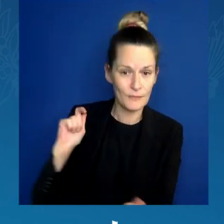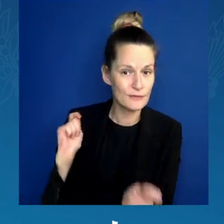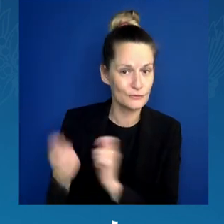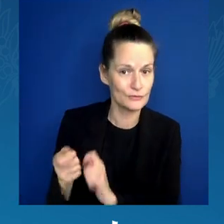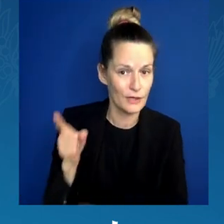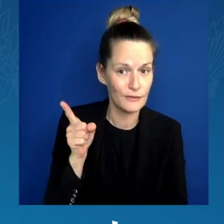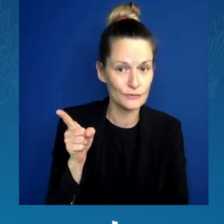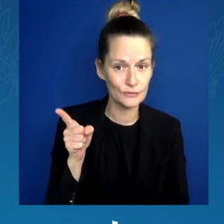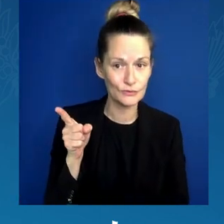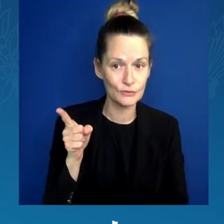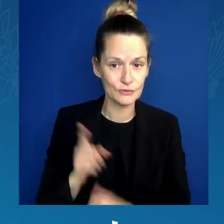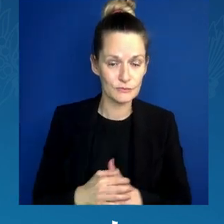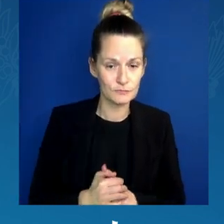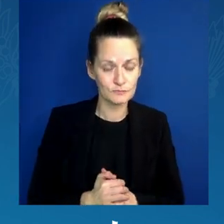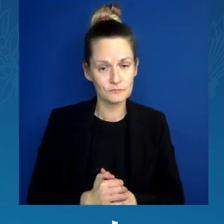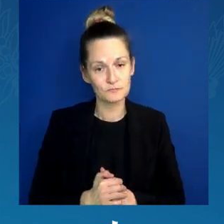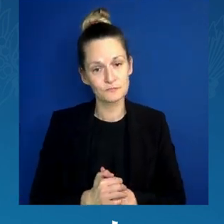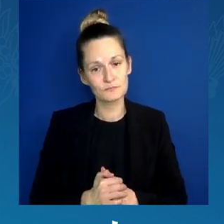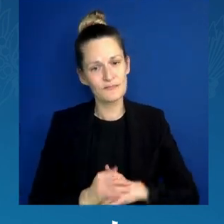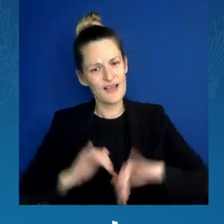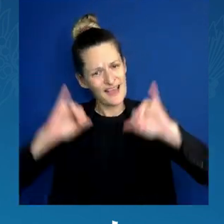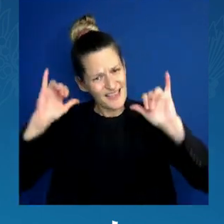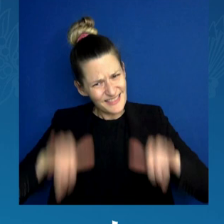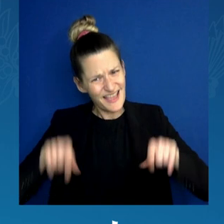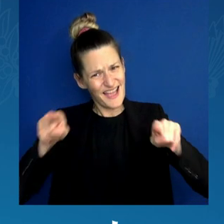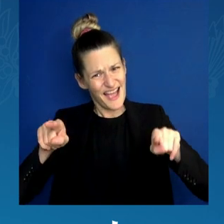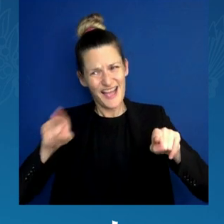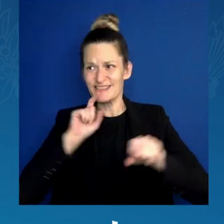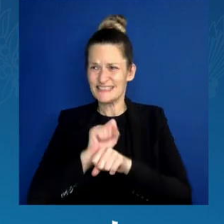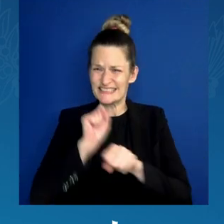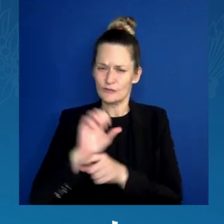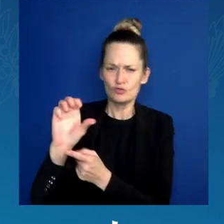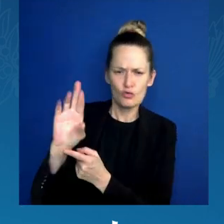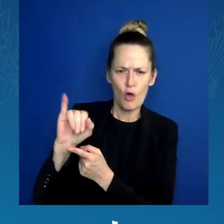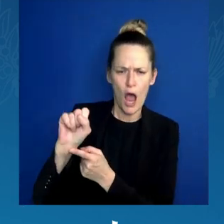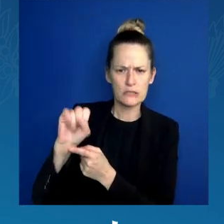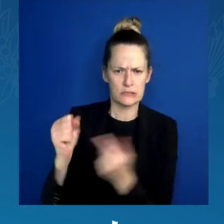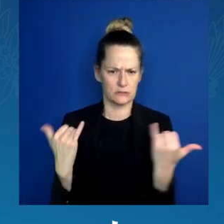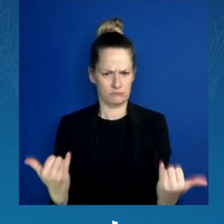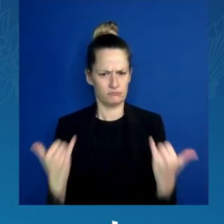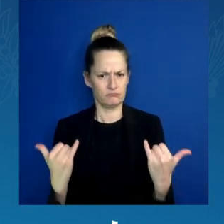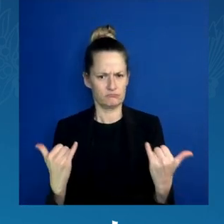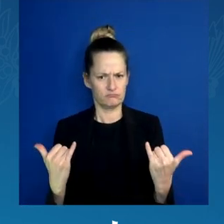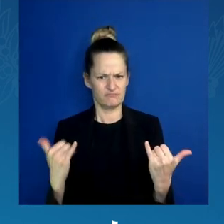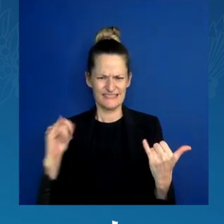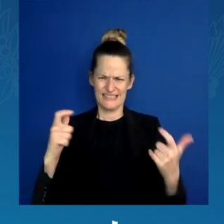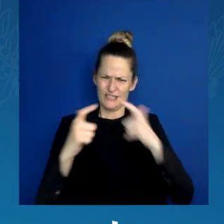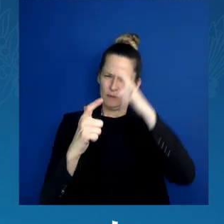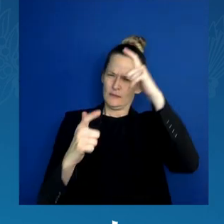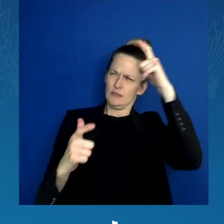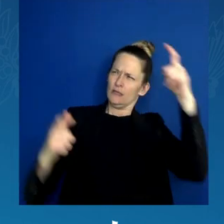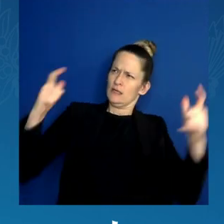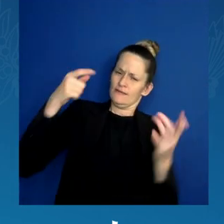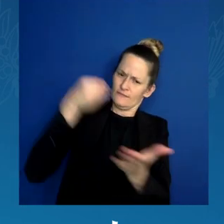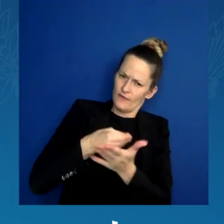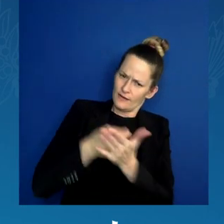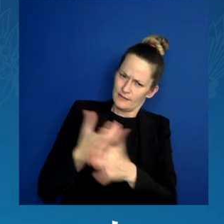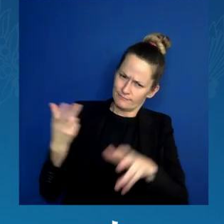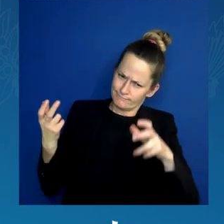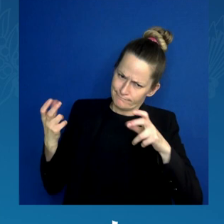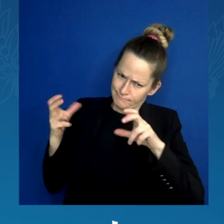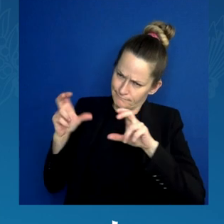So, we made the largest investment in protecting our planet in history. And because we know that for